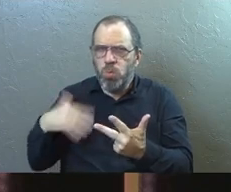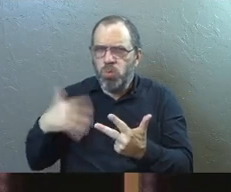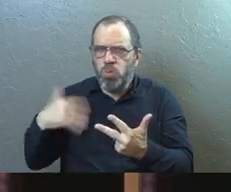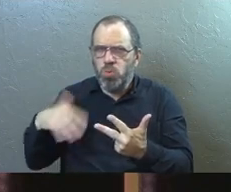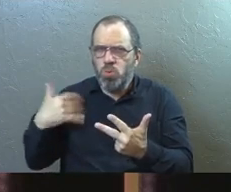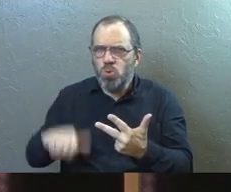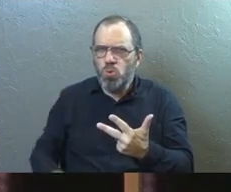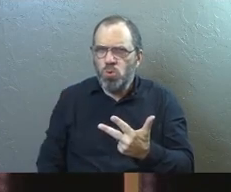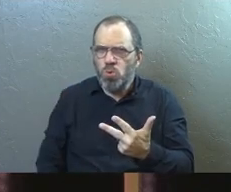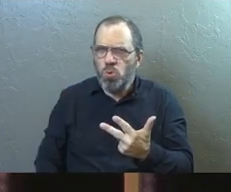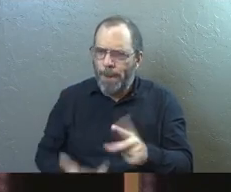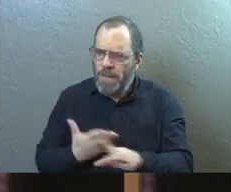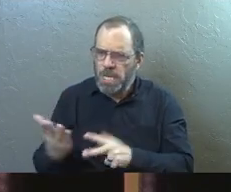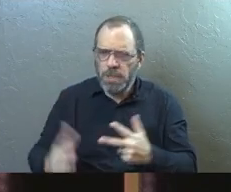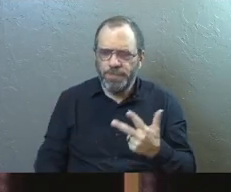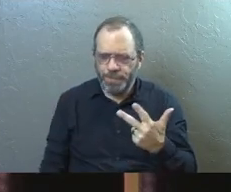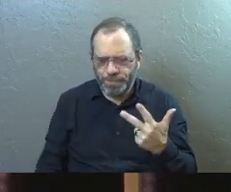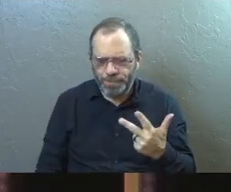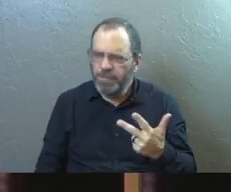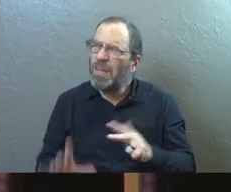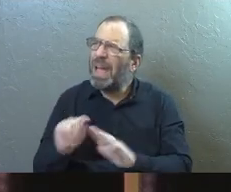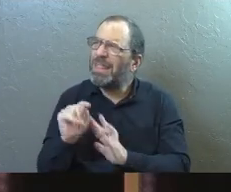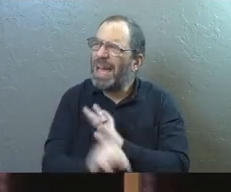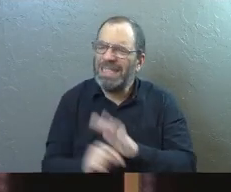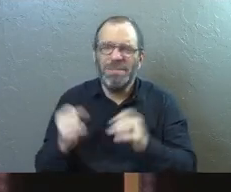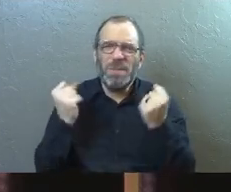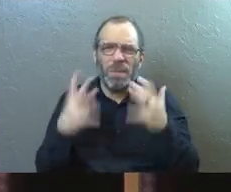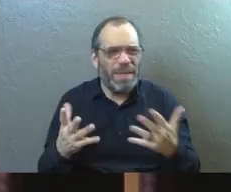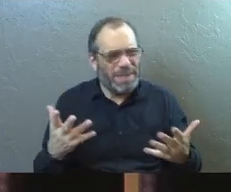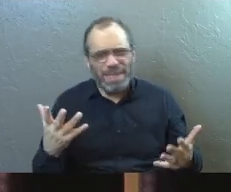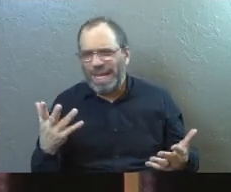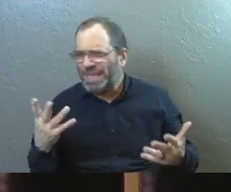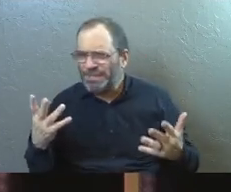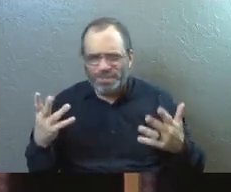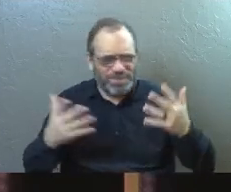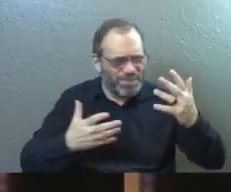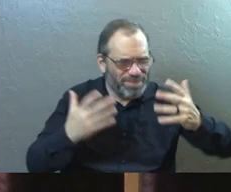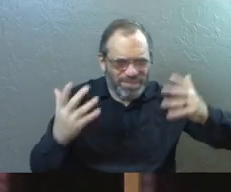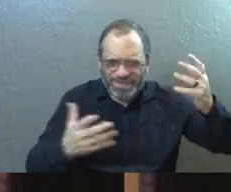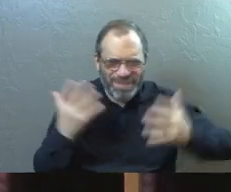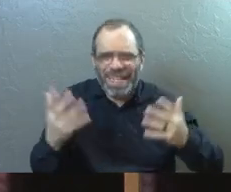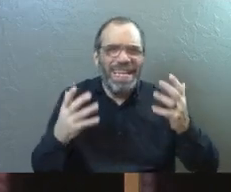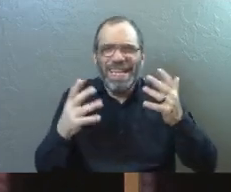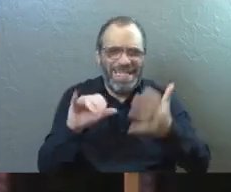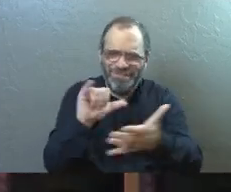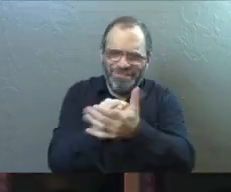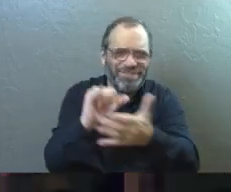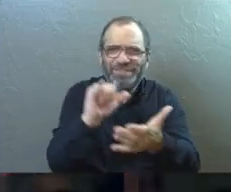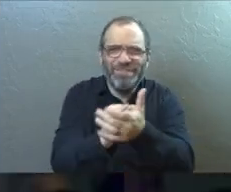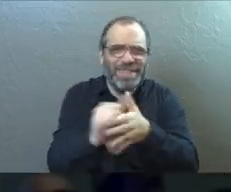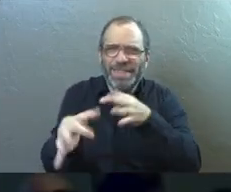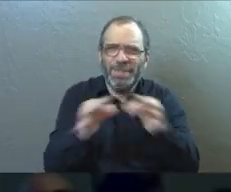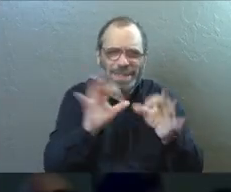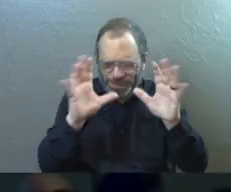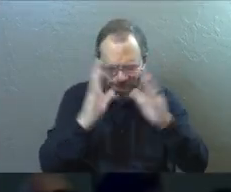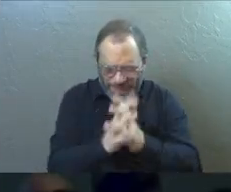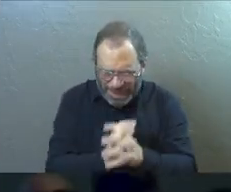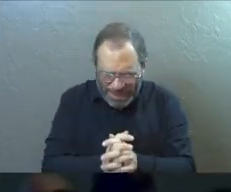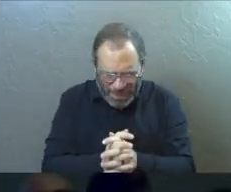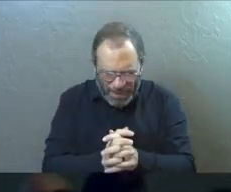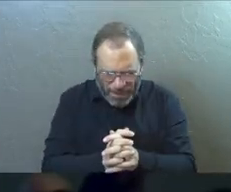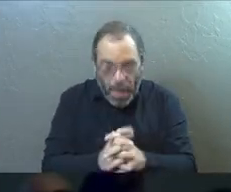At that time, there was so many things, right? Like so many things, it's impossible to explain it all.